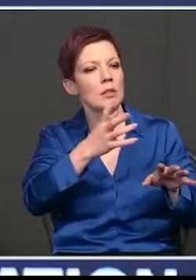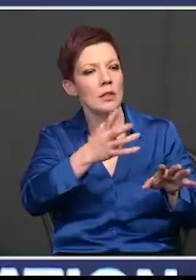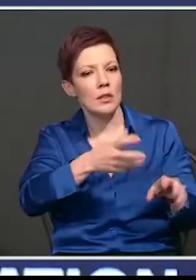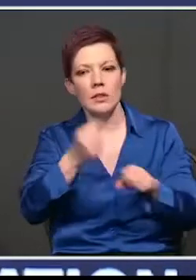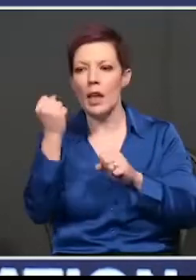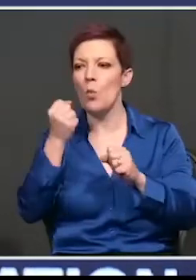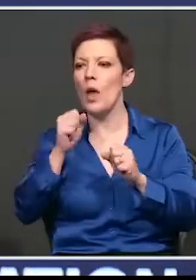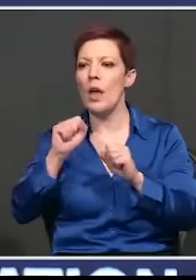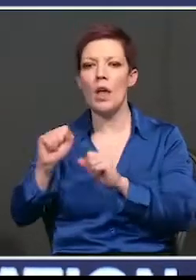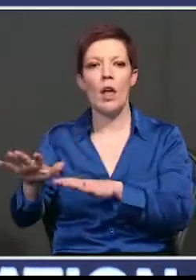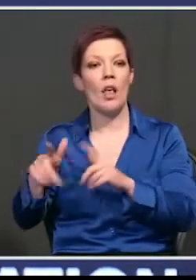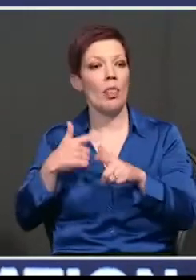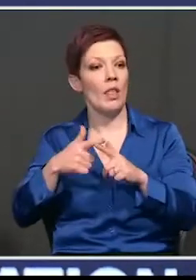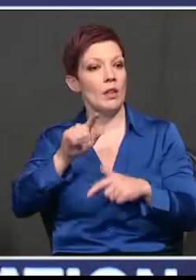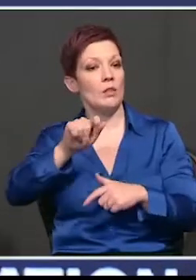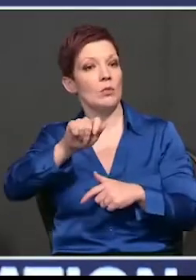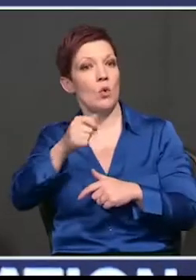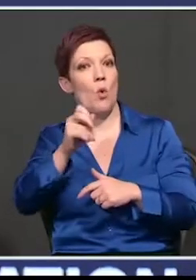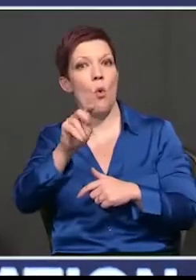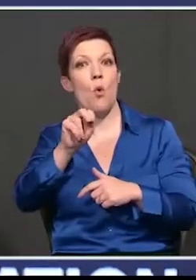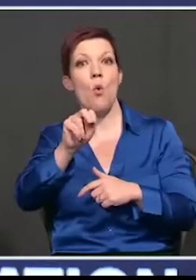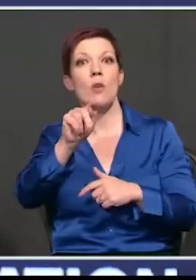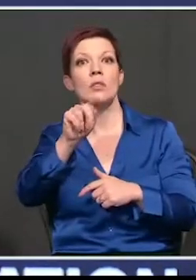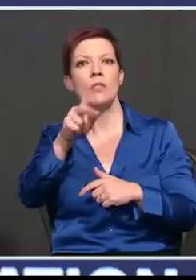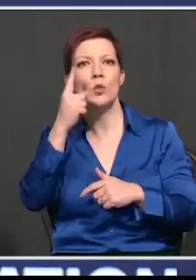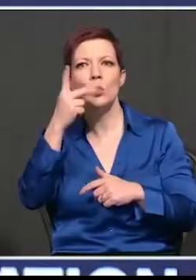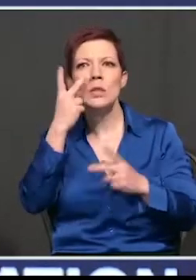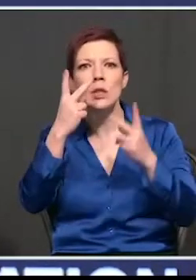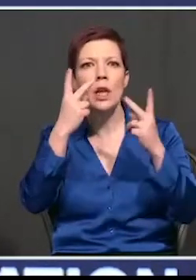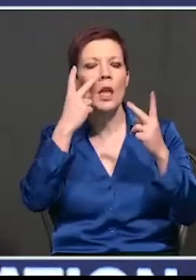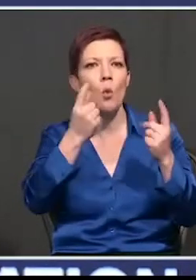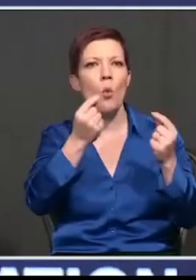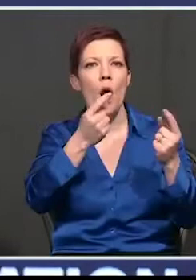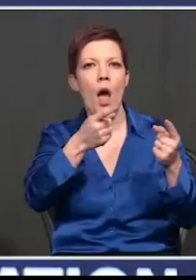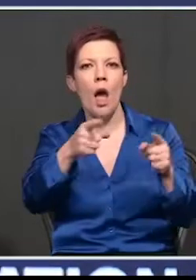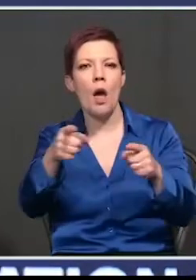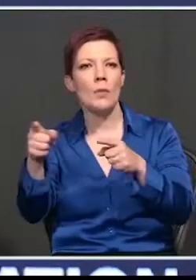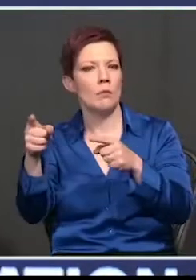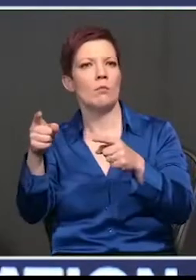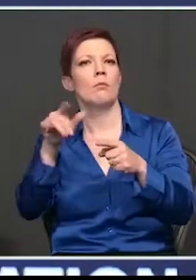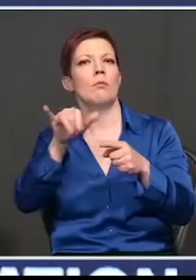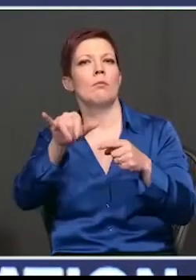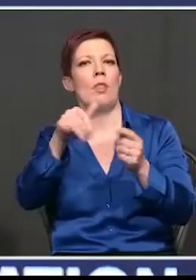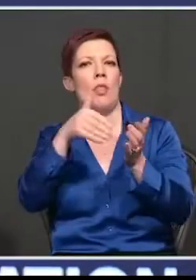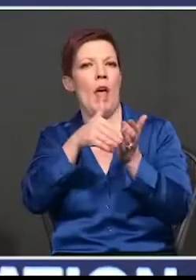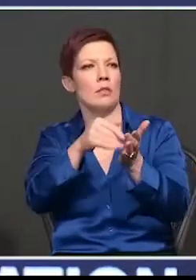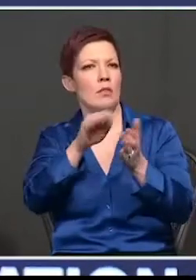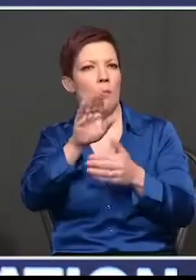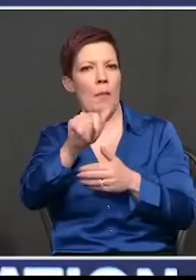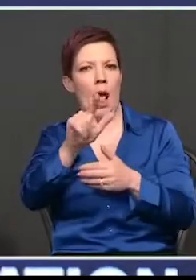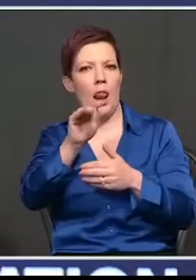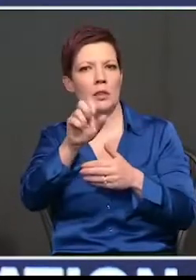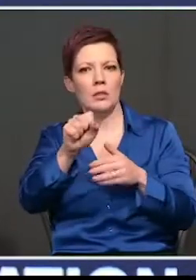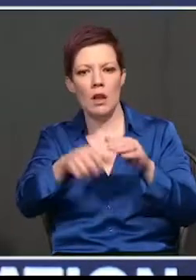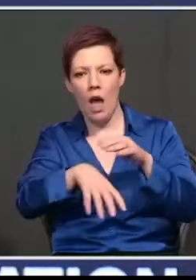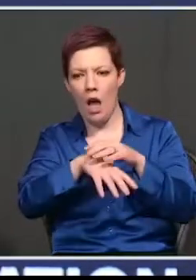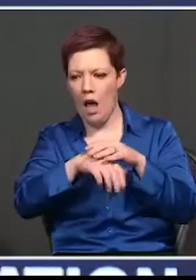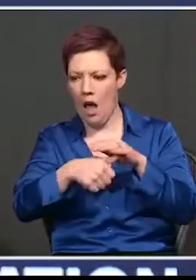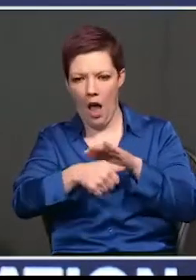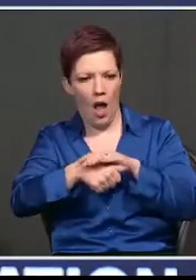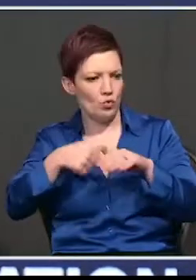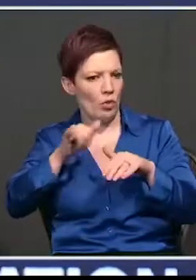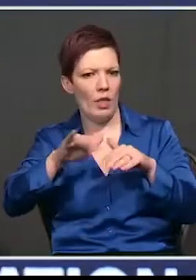to do is turn on your local television set and you'll see what happened with thousands of ballots coming out from under tables,